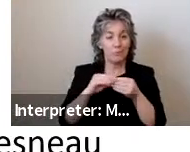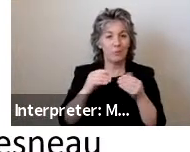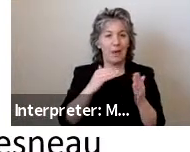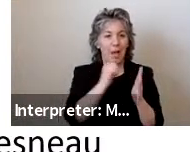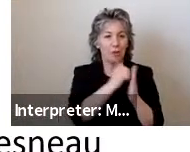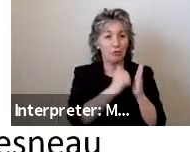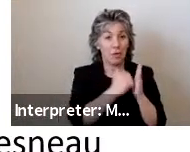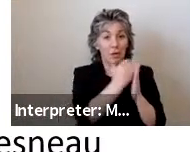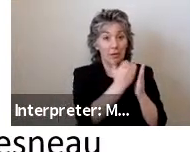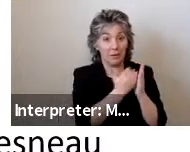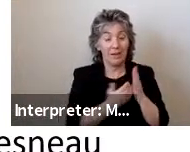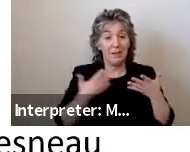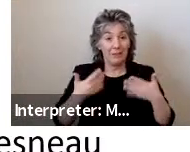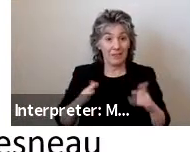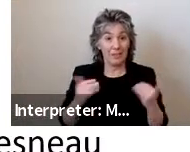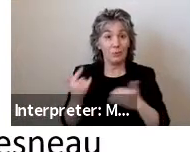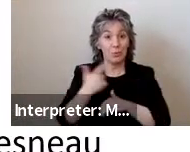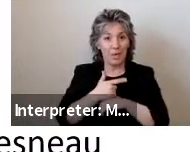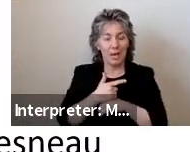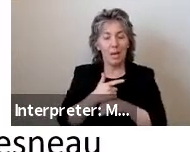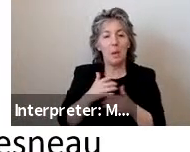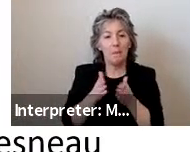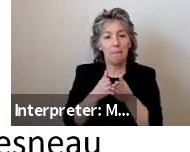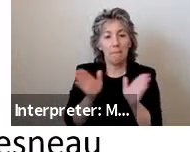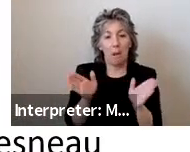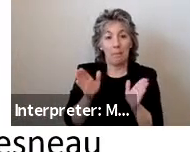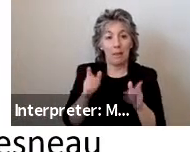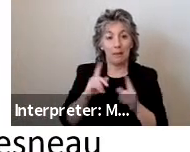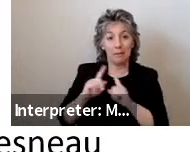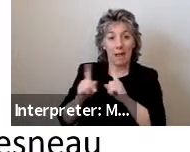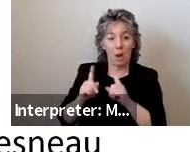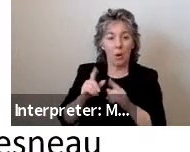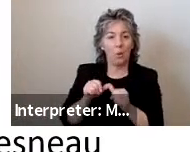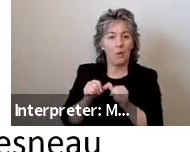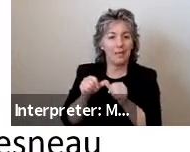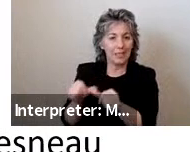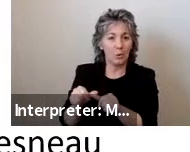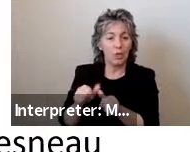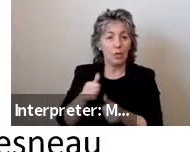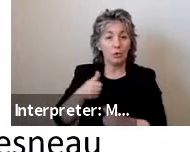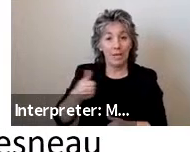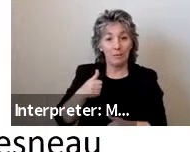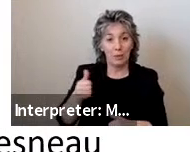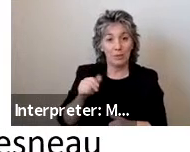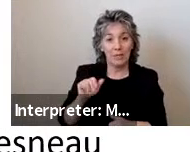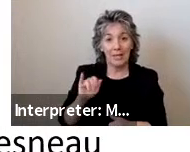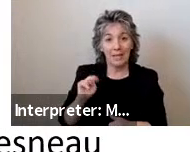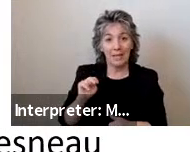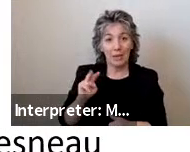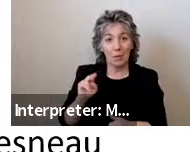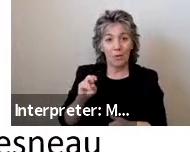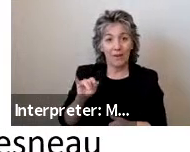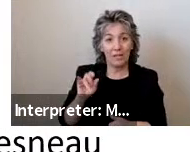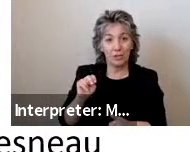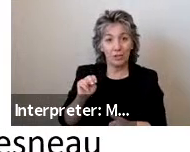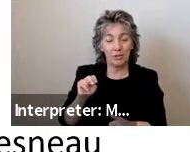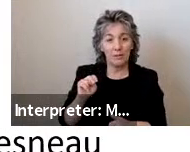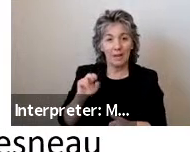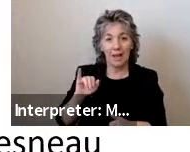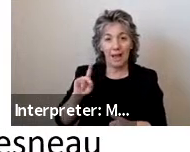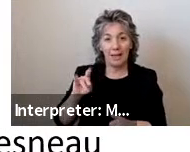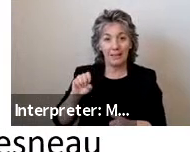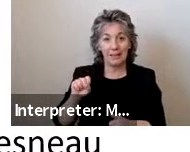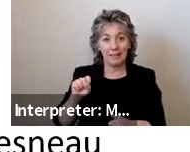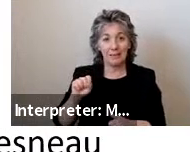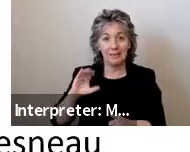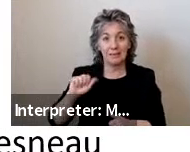has concluded, the public dialogue continues online at transportationinnovation.ideascale.com. If